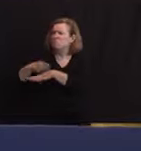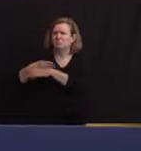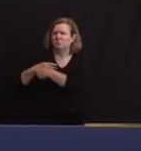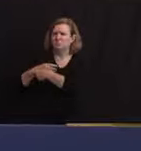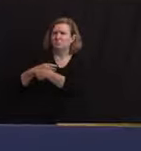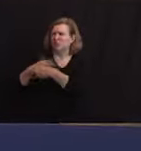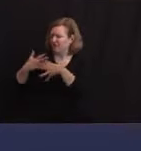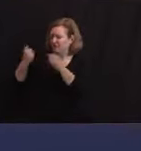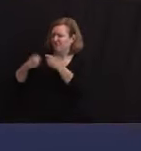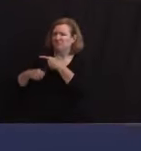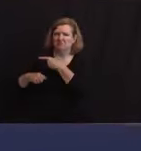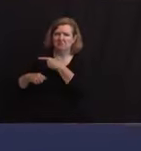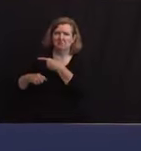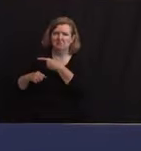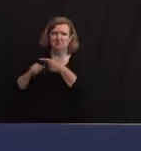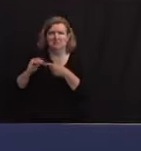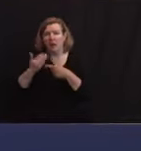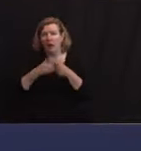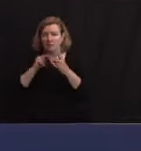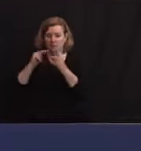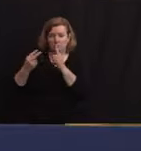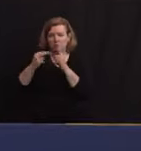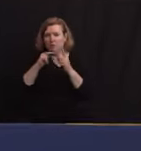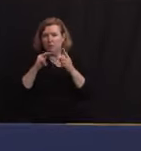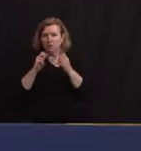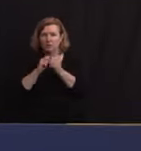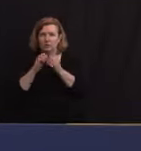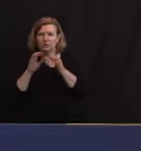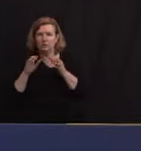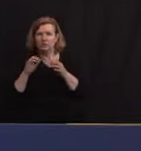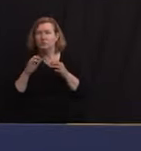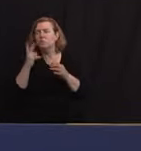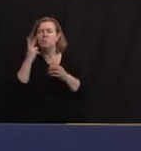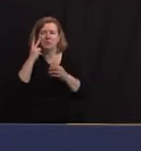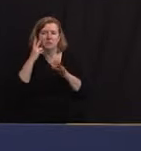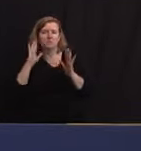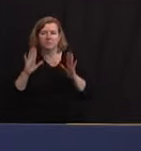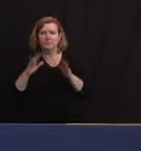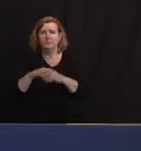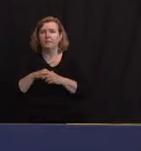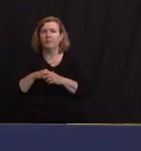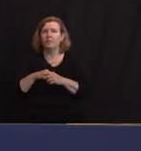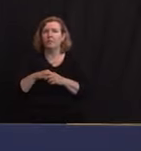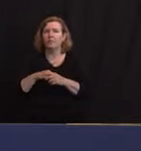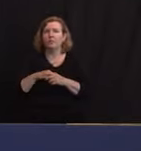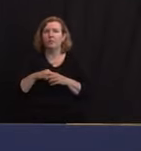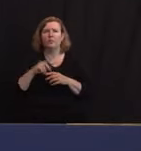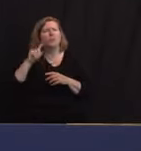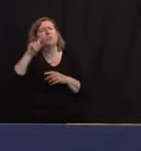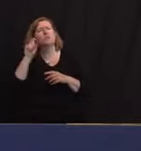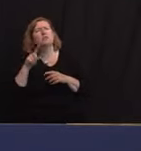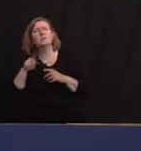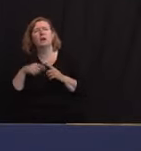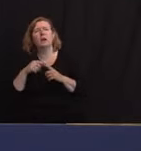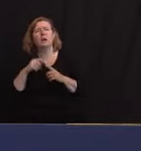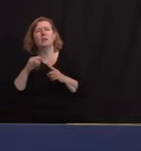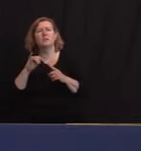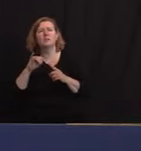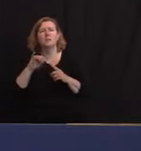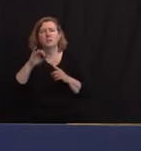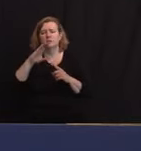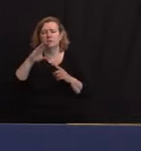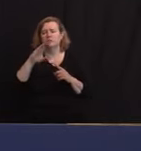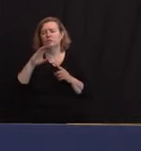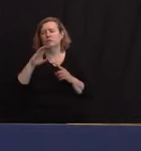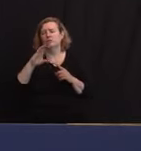terms of what our mindset looks like. Pat, Alex had a question about the Chauvin trial